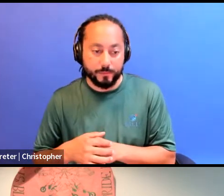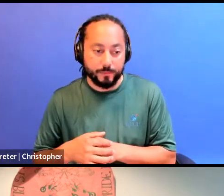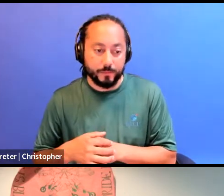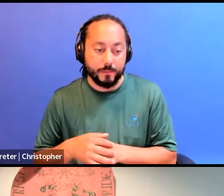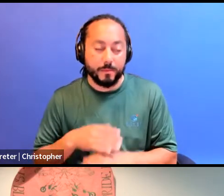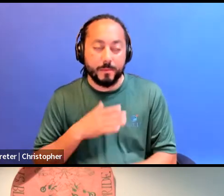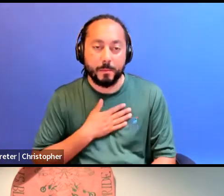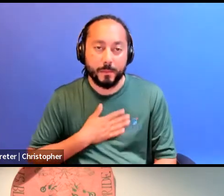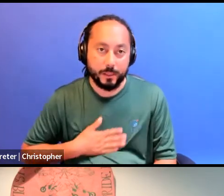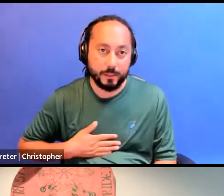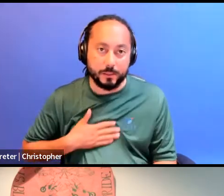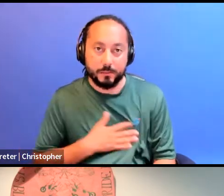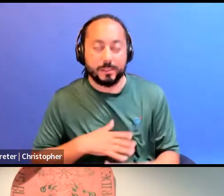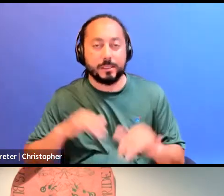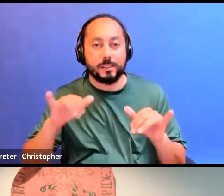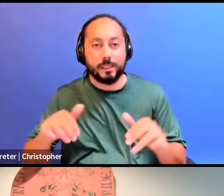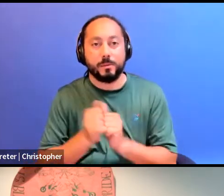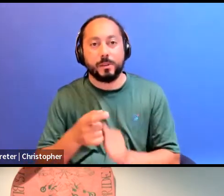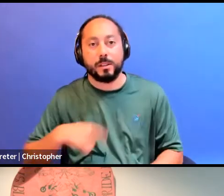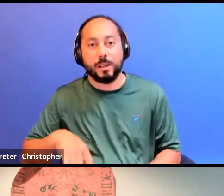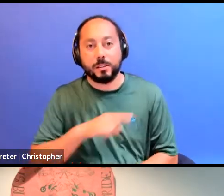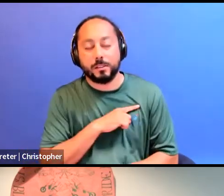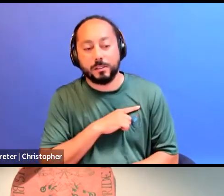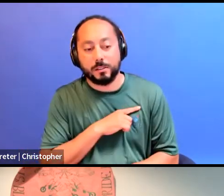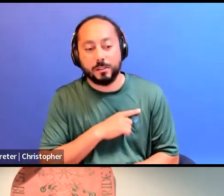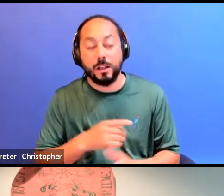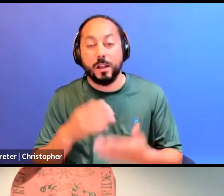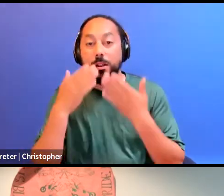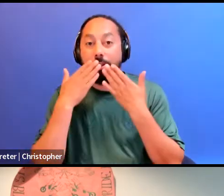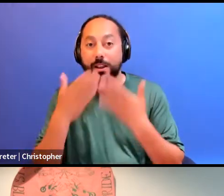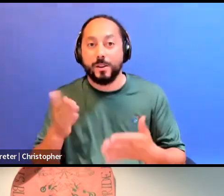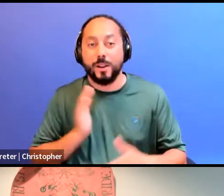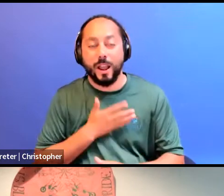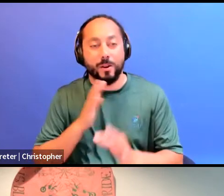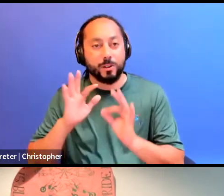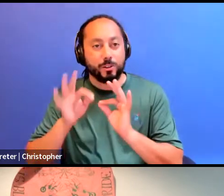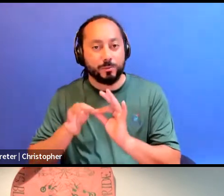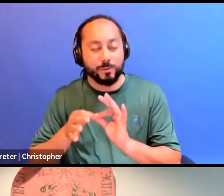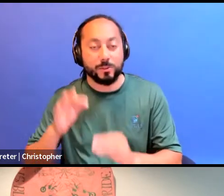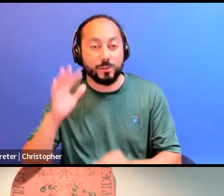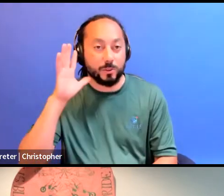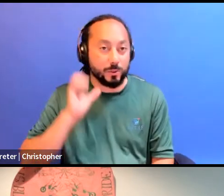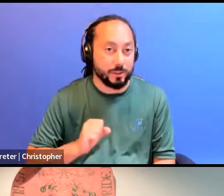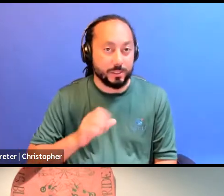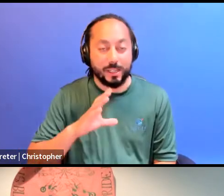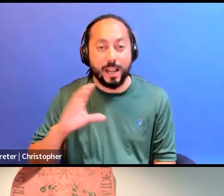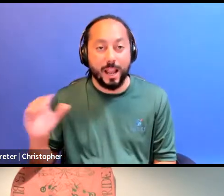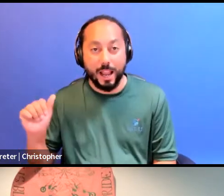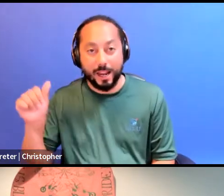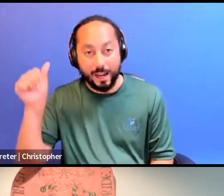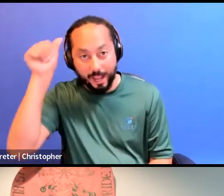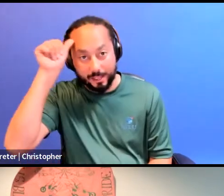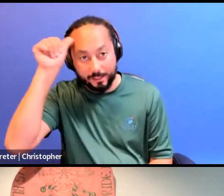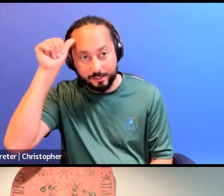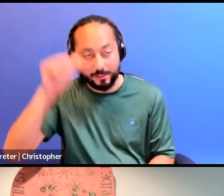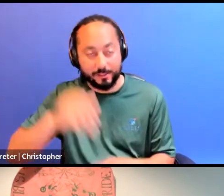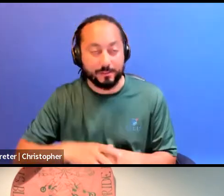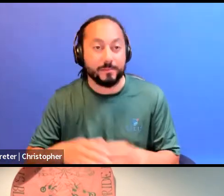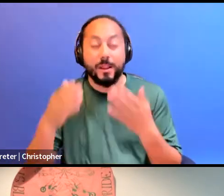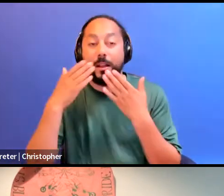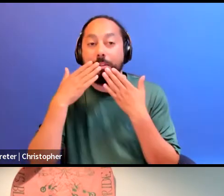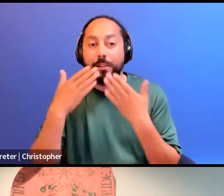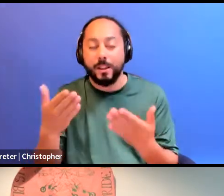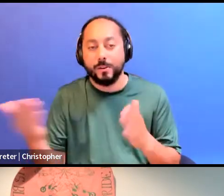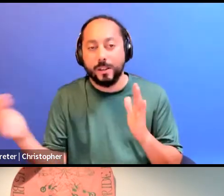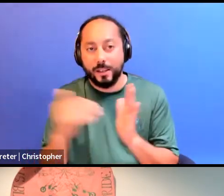please stay with us. Thank you to our interpreters, Chris and Alex. And again, thank you